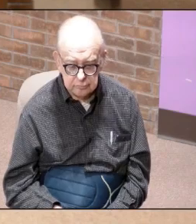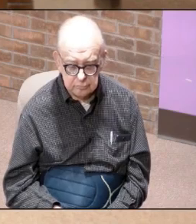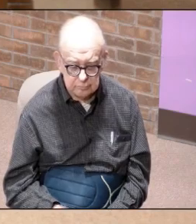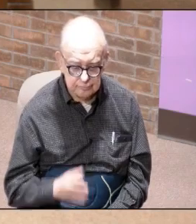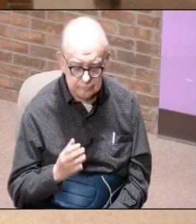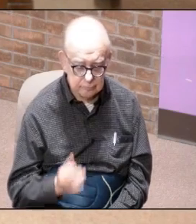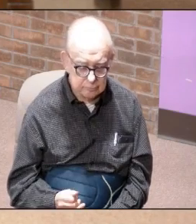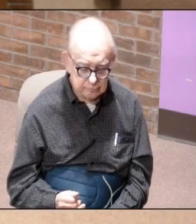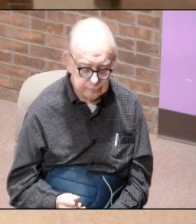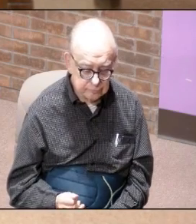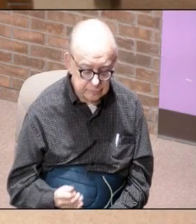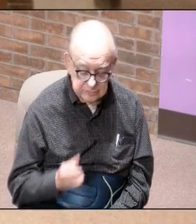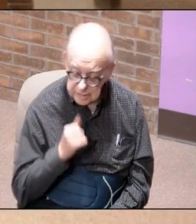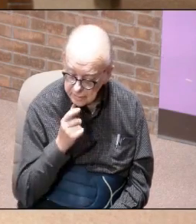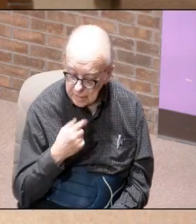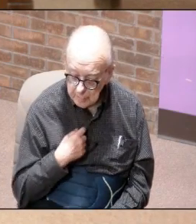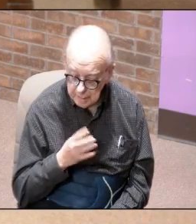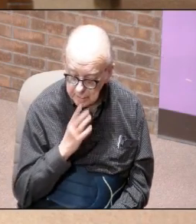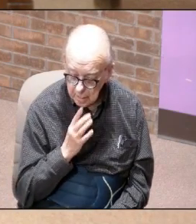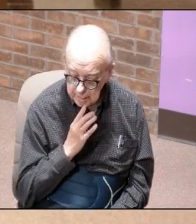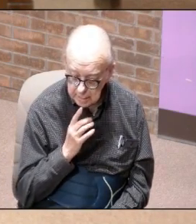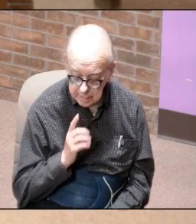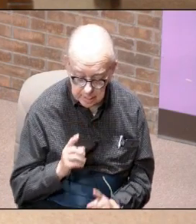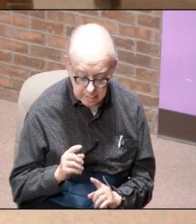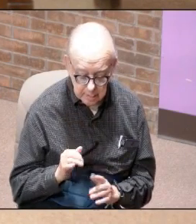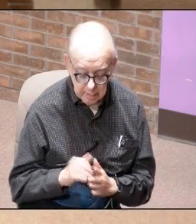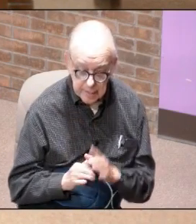because it isn't me talking it's him